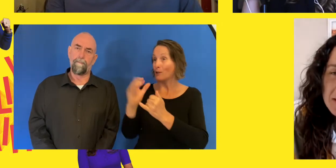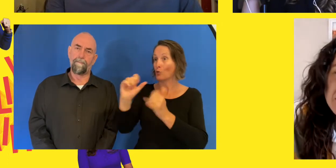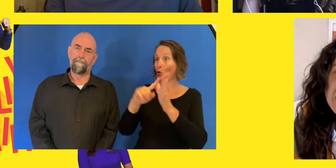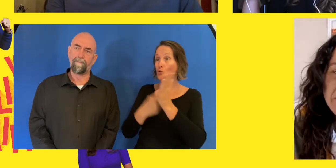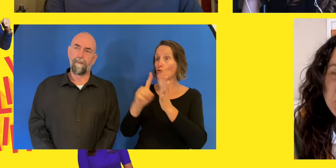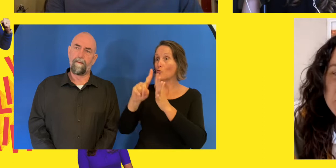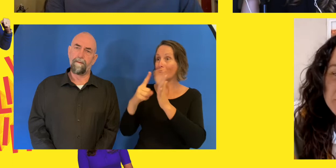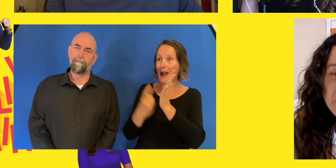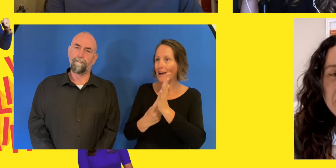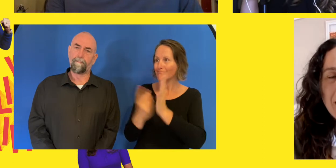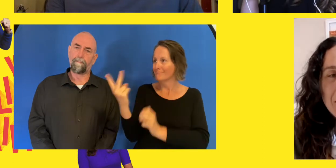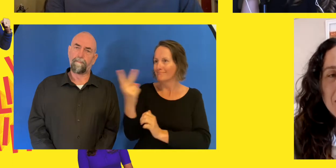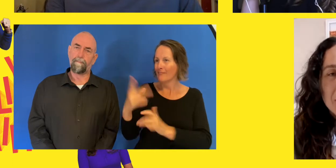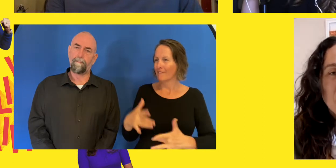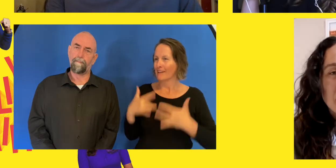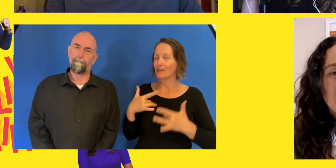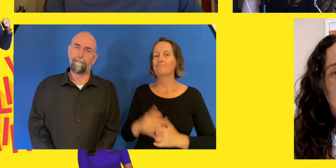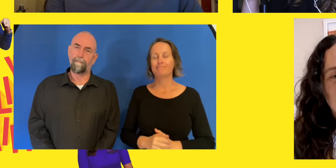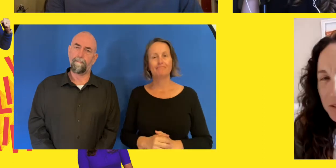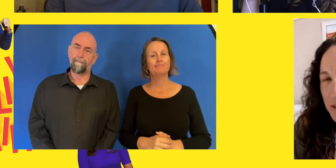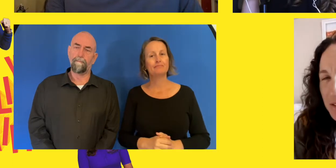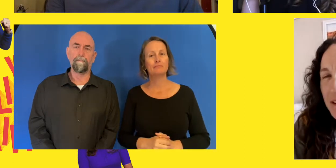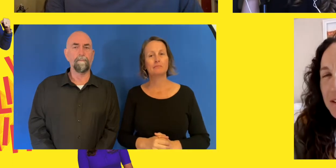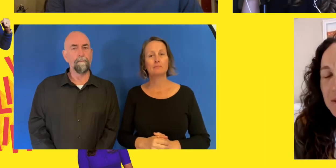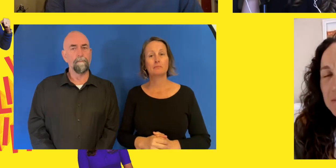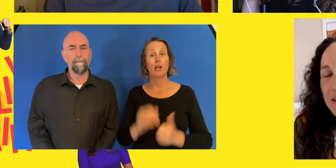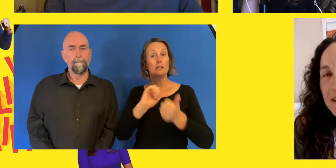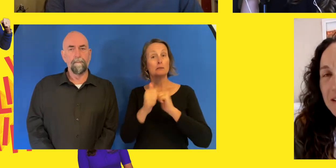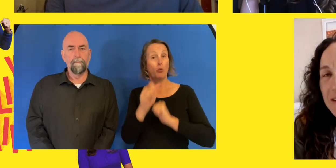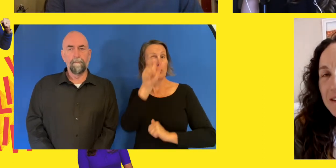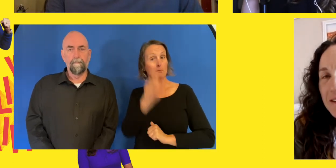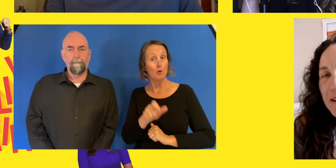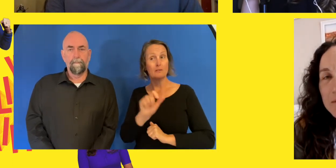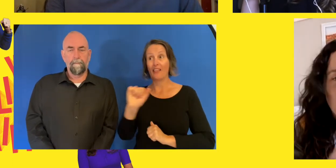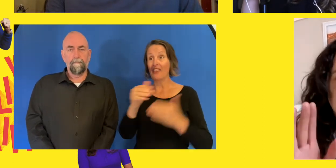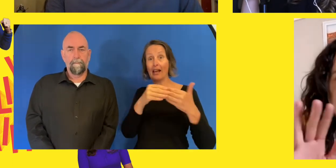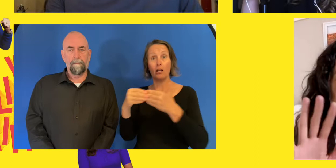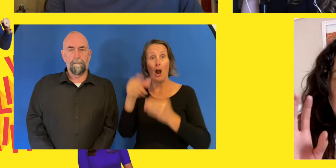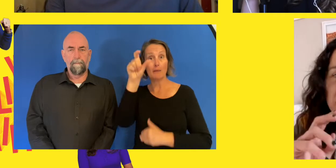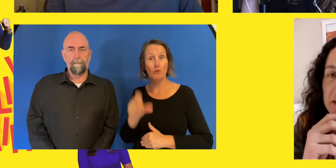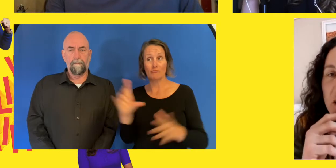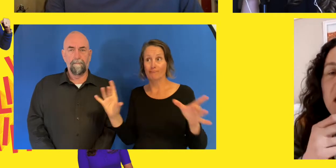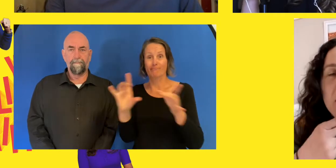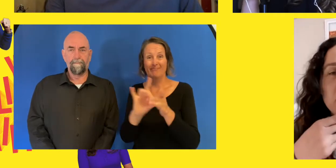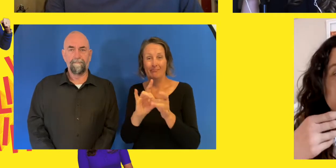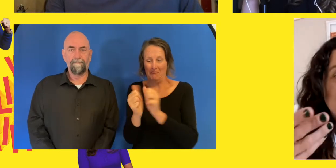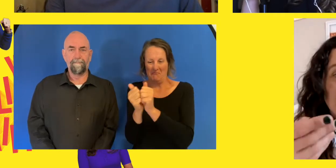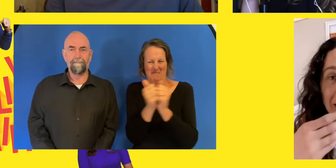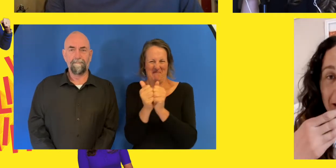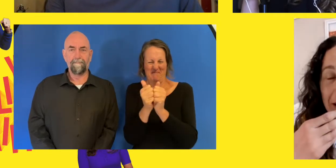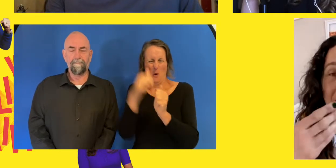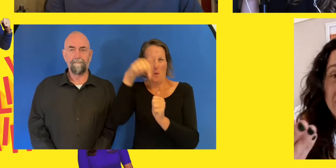sport. I think probably the closest you could get would be not being able to drive myself. I would